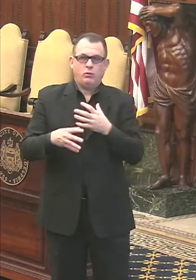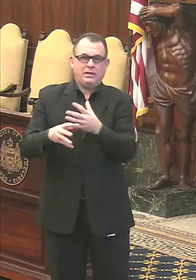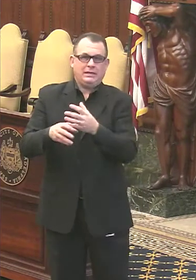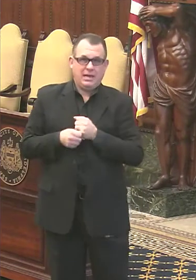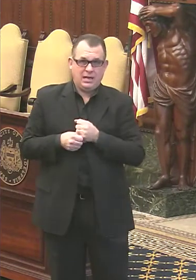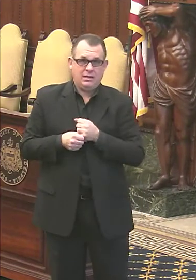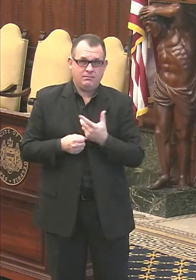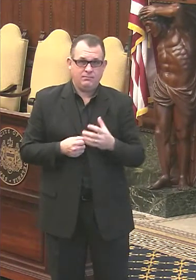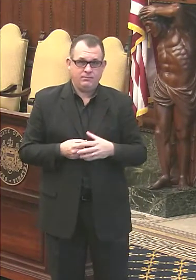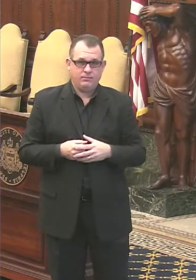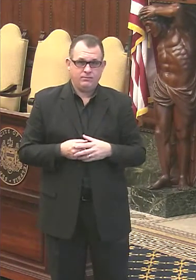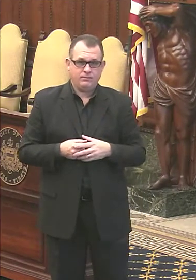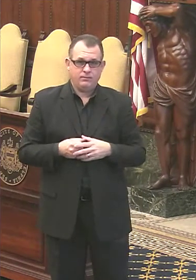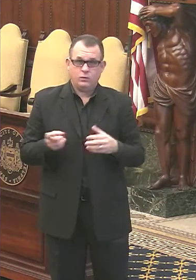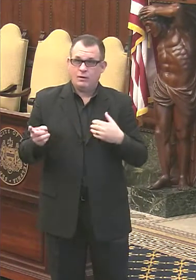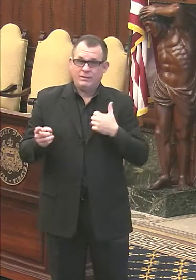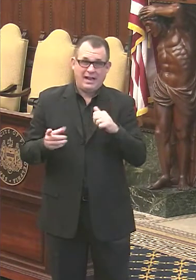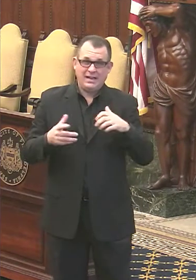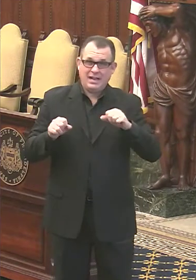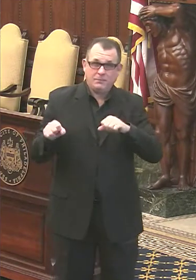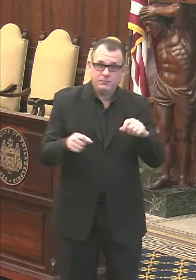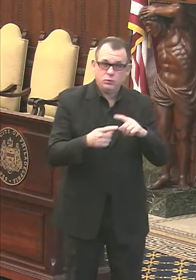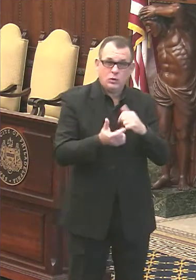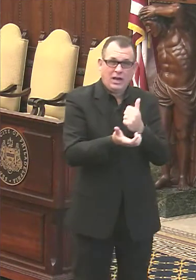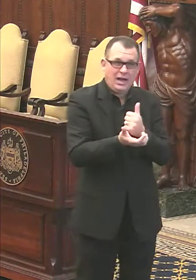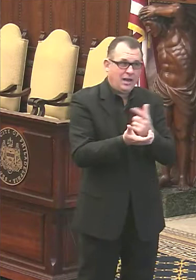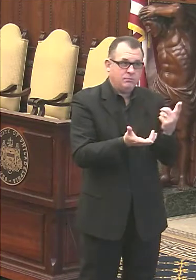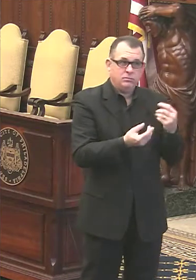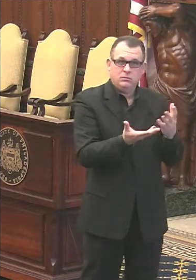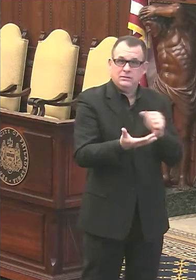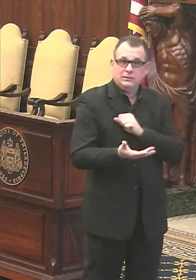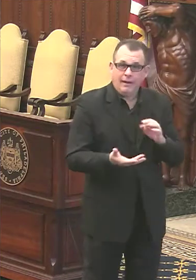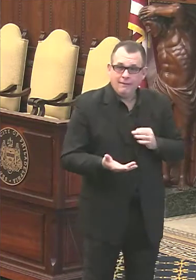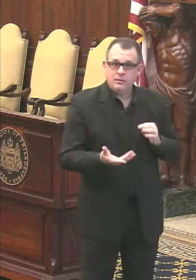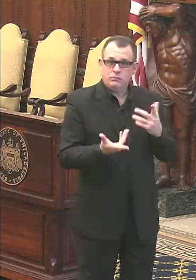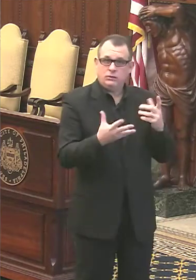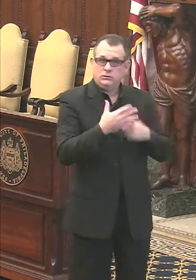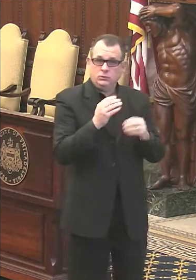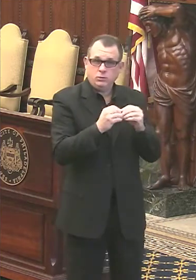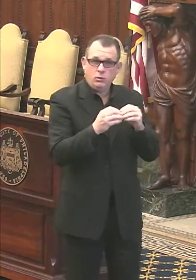She says she'd like more folks to just put it in people's arms.